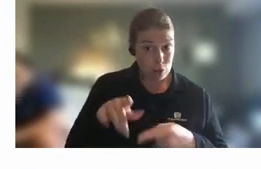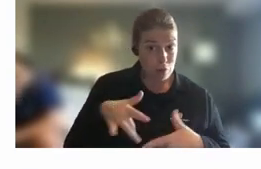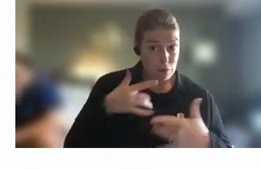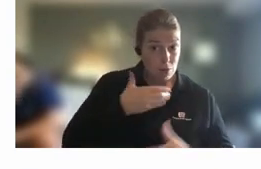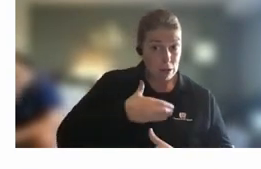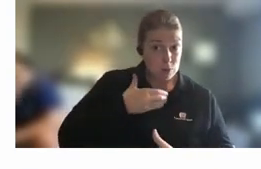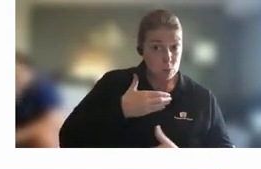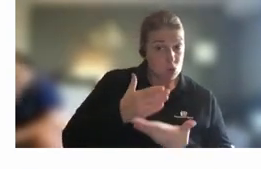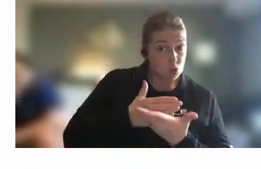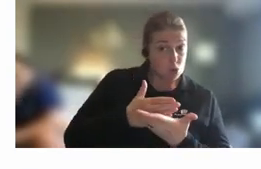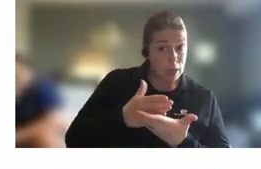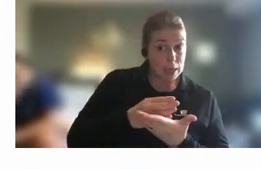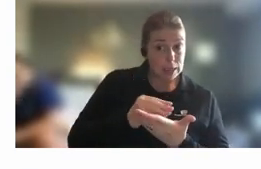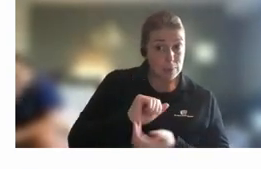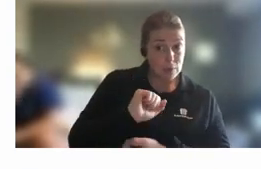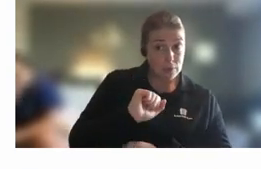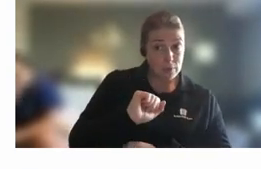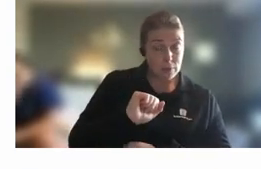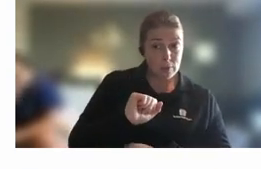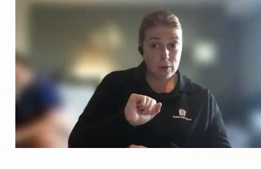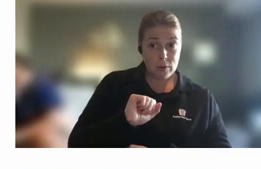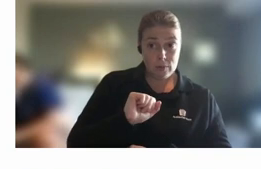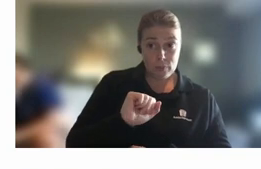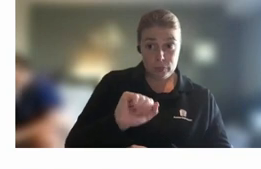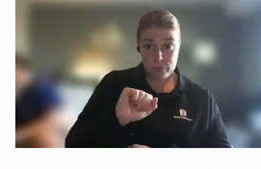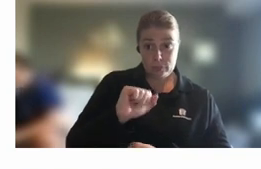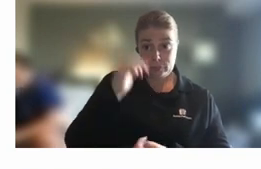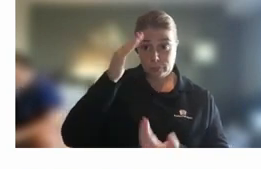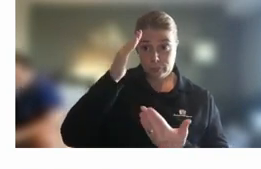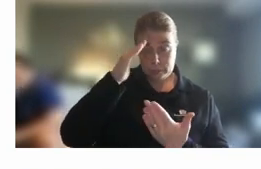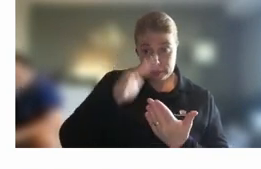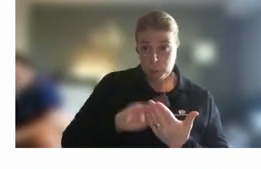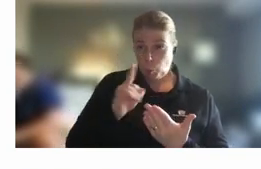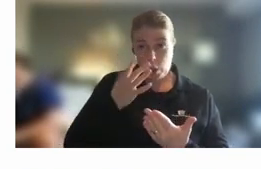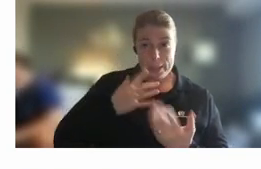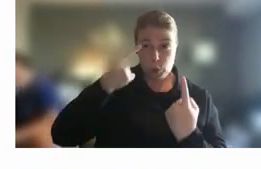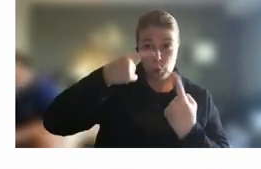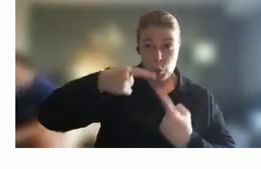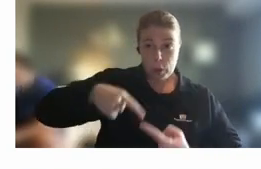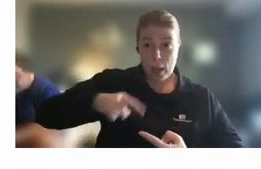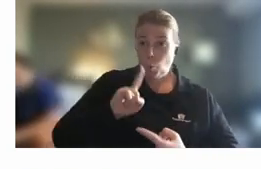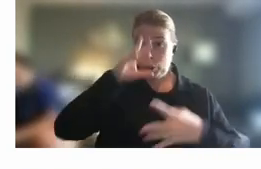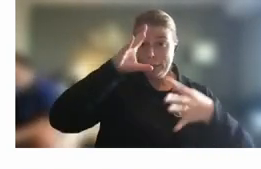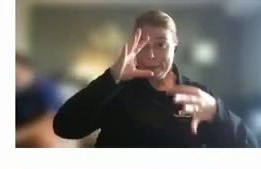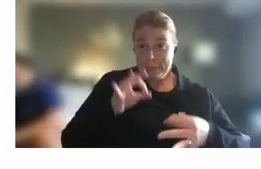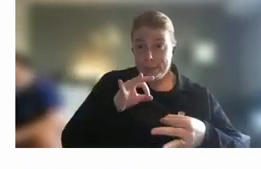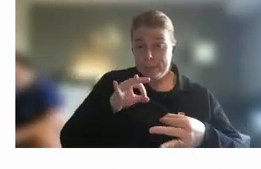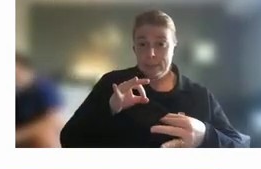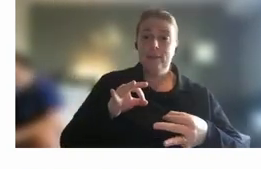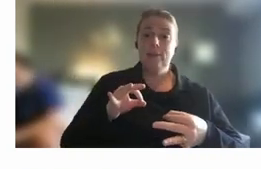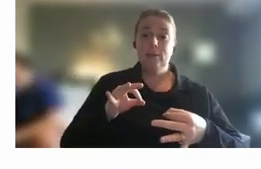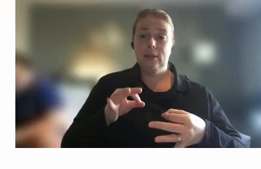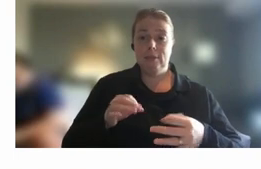you know some of the things that you needed to work through and different thing decisions you needed to make to to make this happen